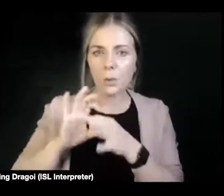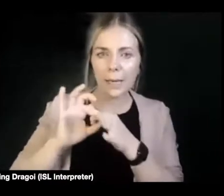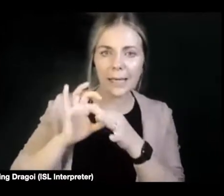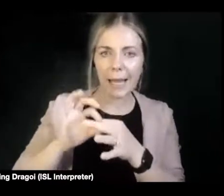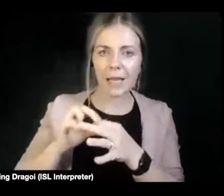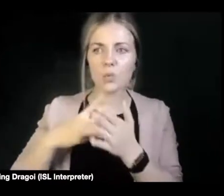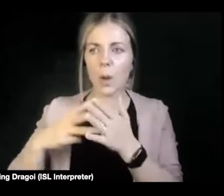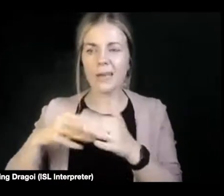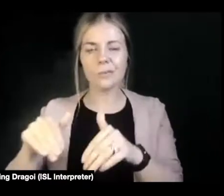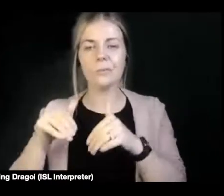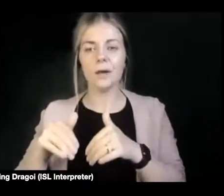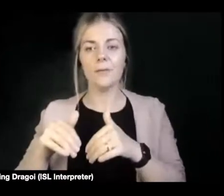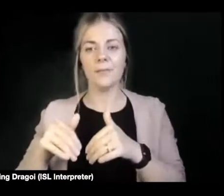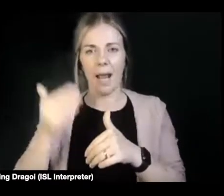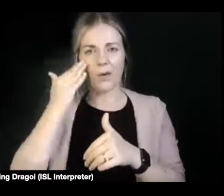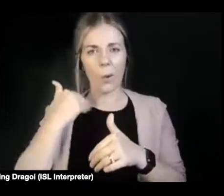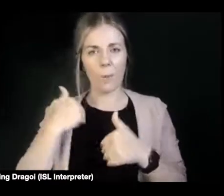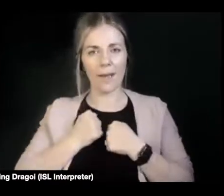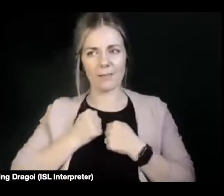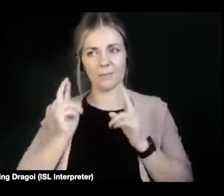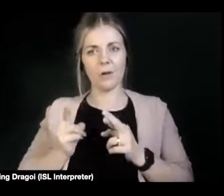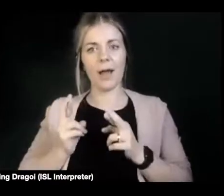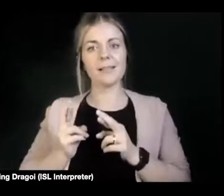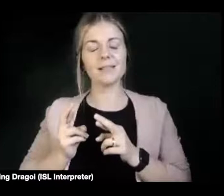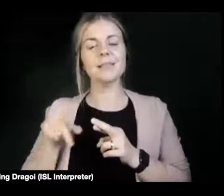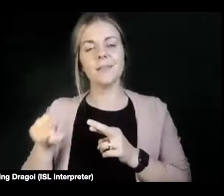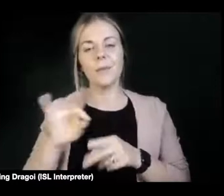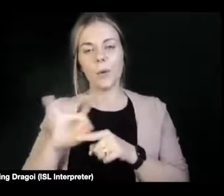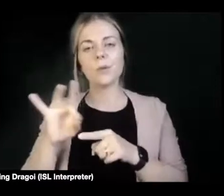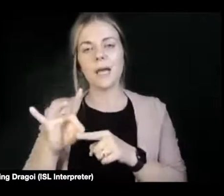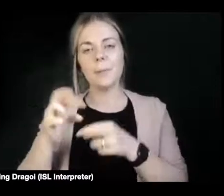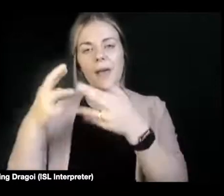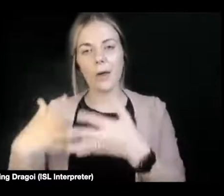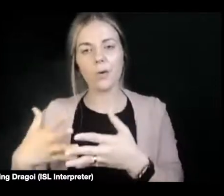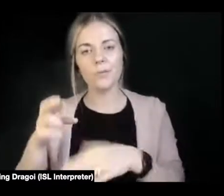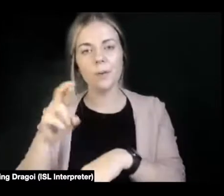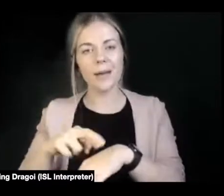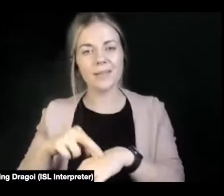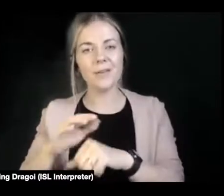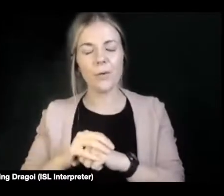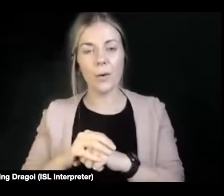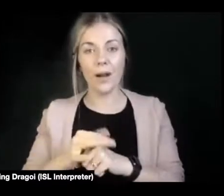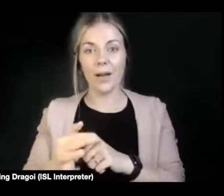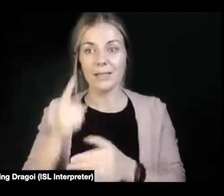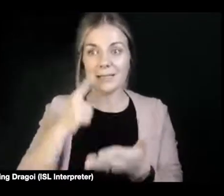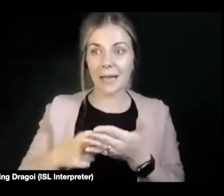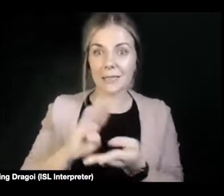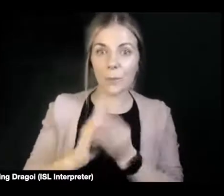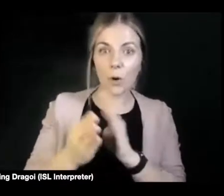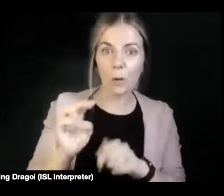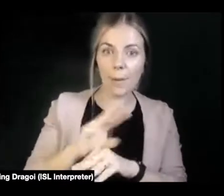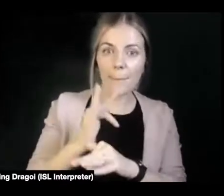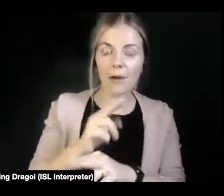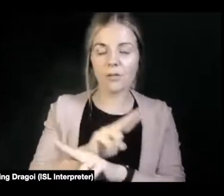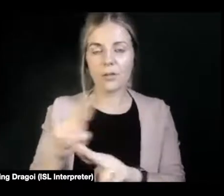And I know what I need around me in order to become a parent or to not become a parent, whatever I choose. And so do arm yourself as much as